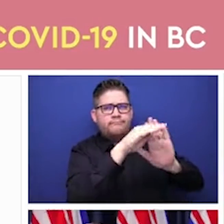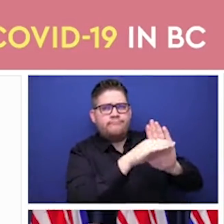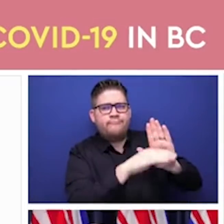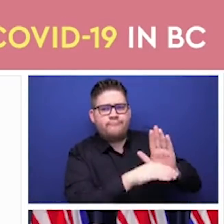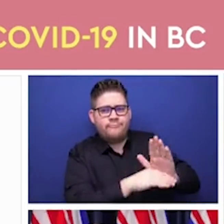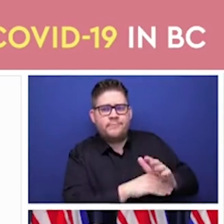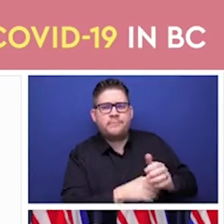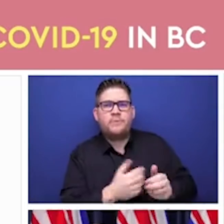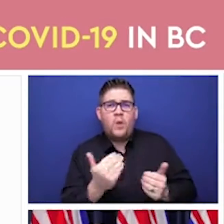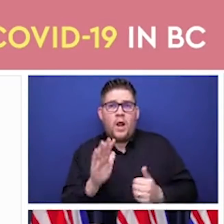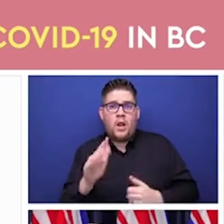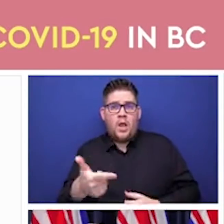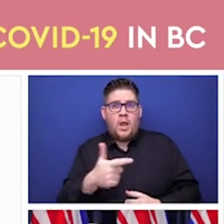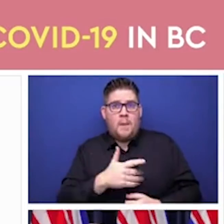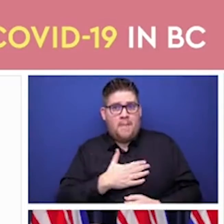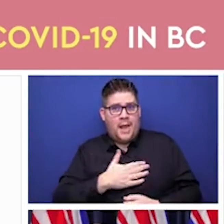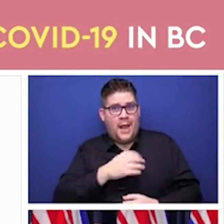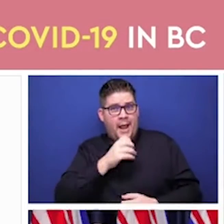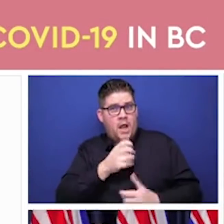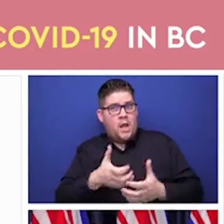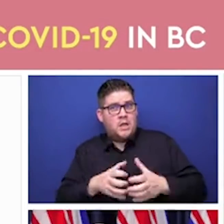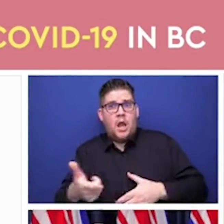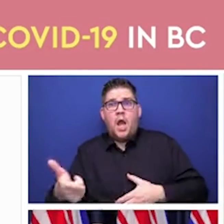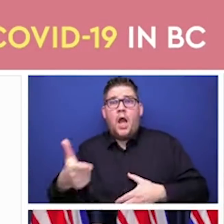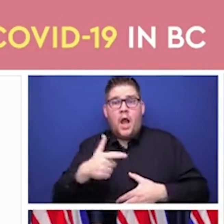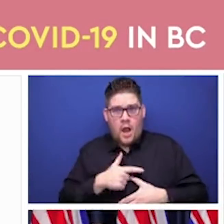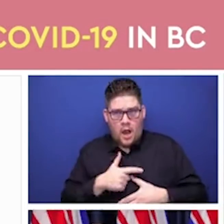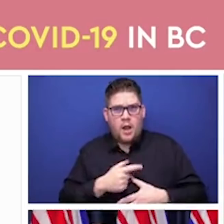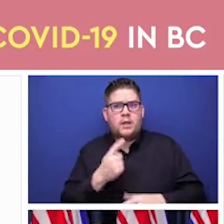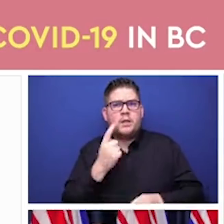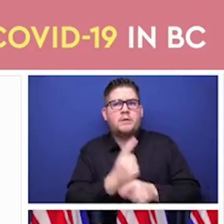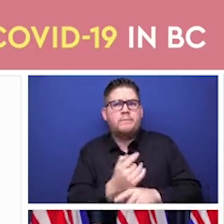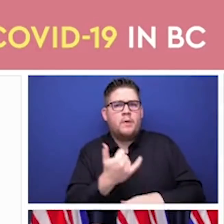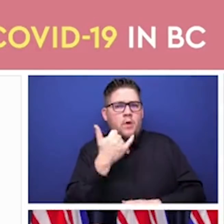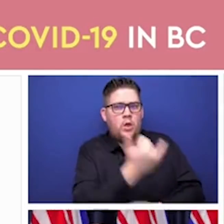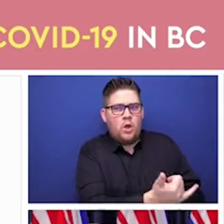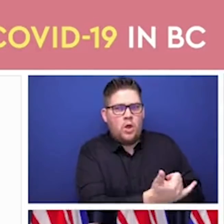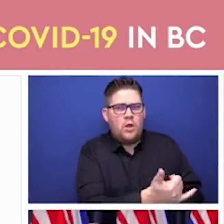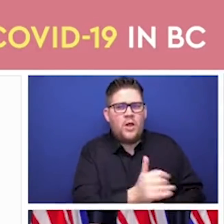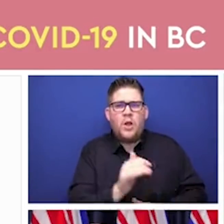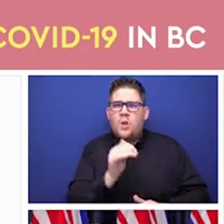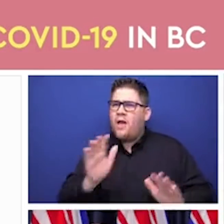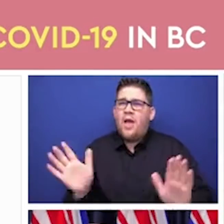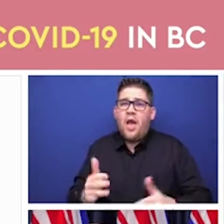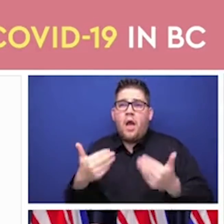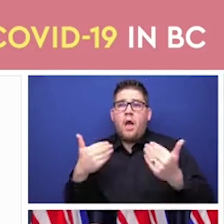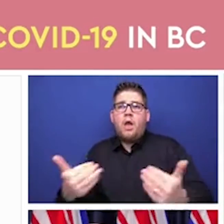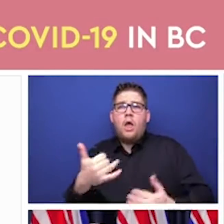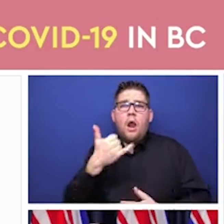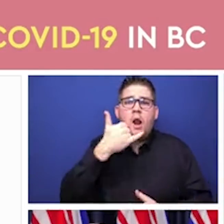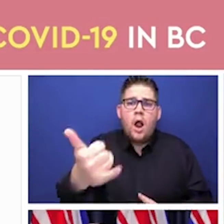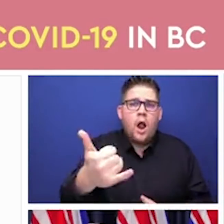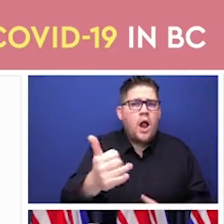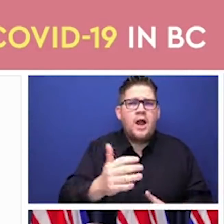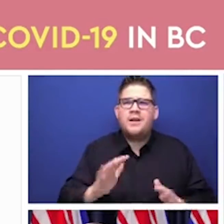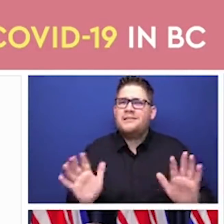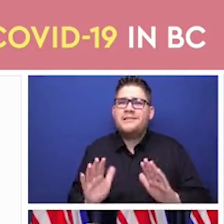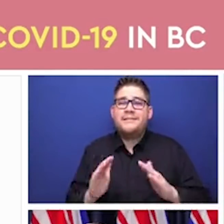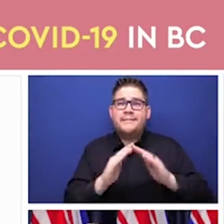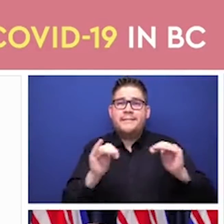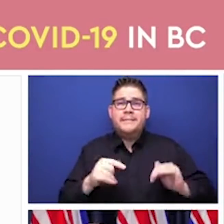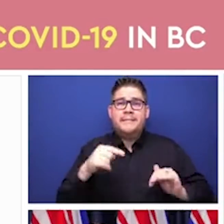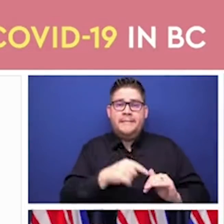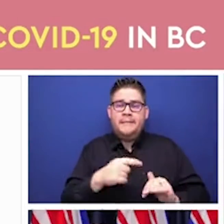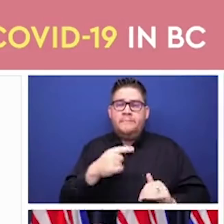family members to actually help people understand why this is so important. So that our ability to respond and book people in these